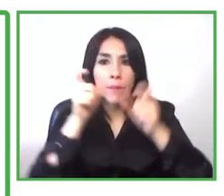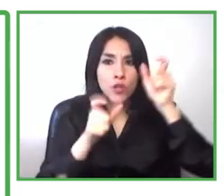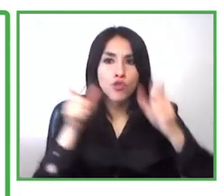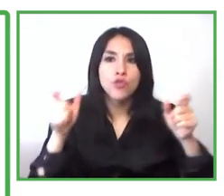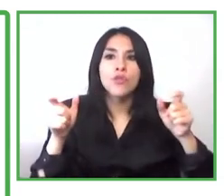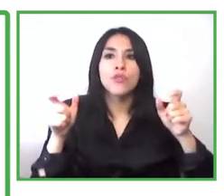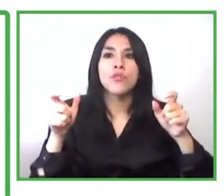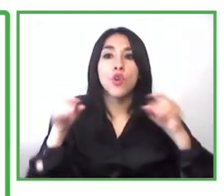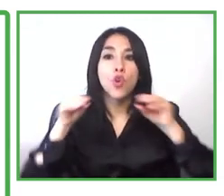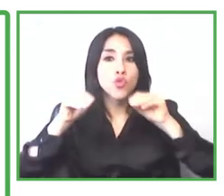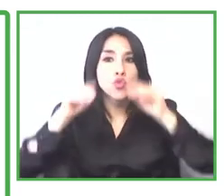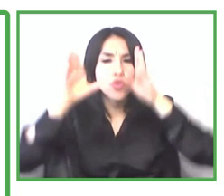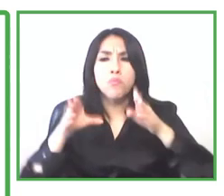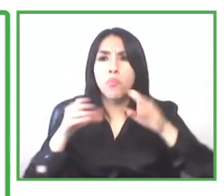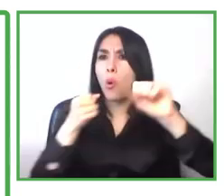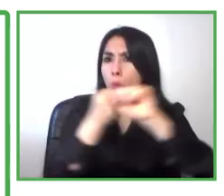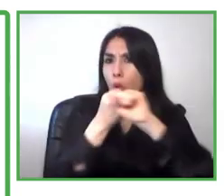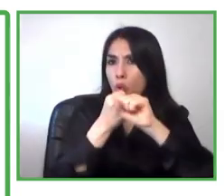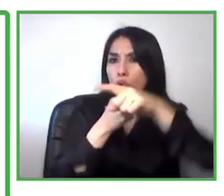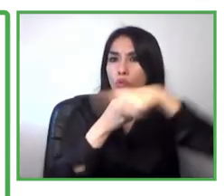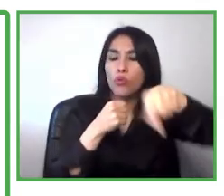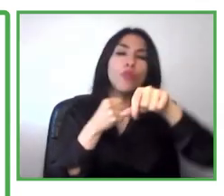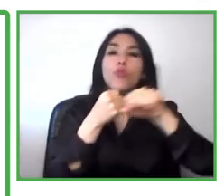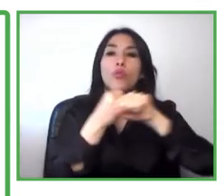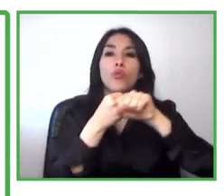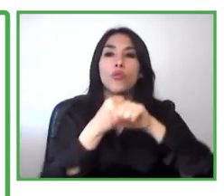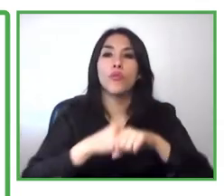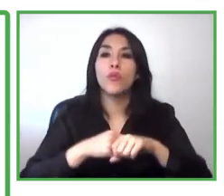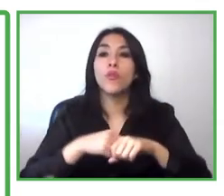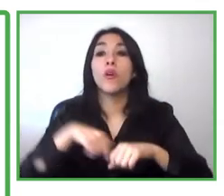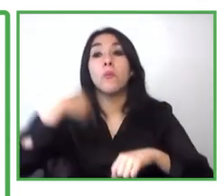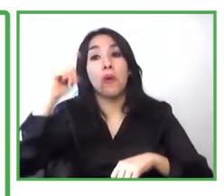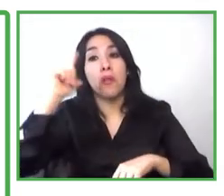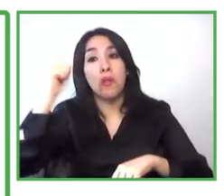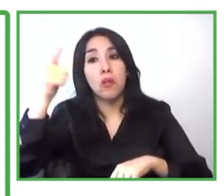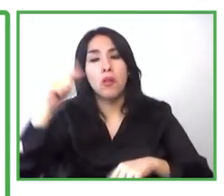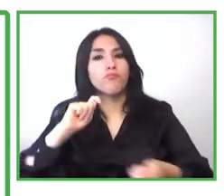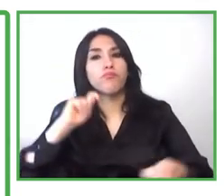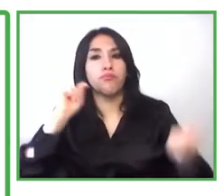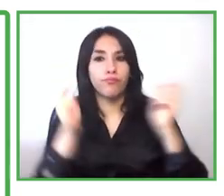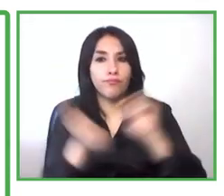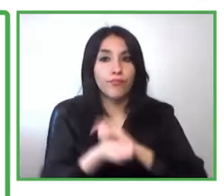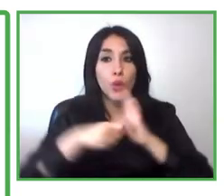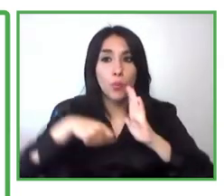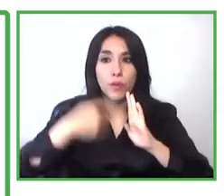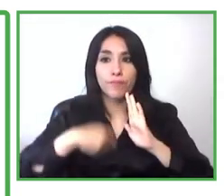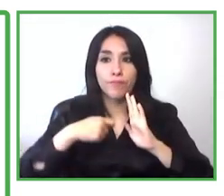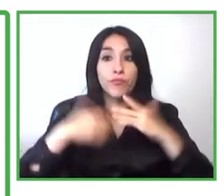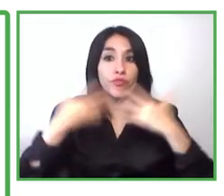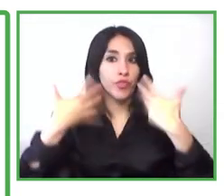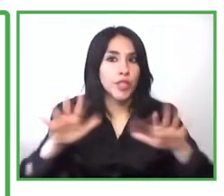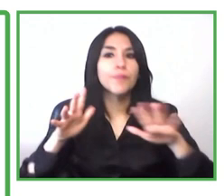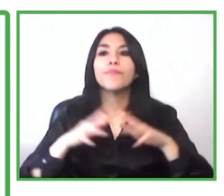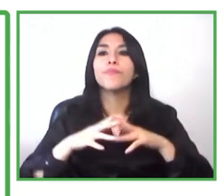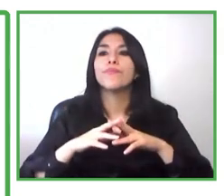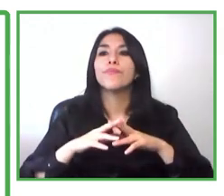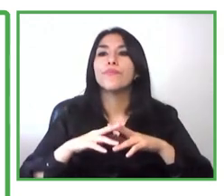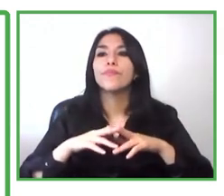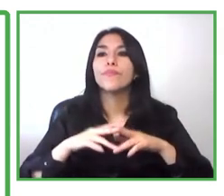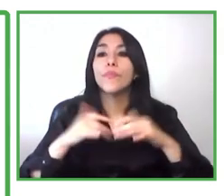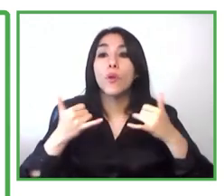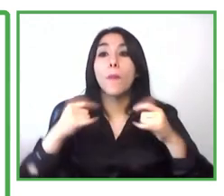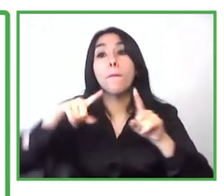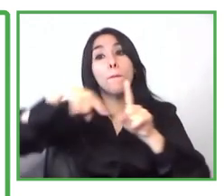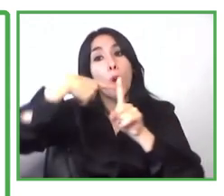those alumni they join this community to become also the trainer and to become supported for the new uh